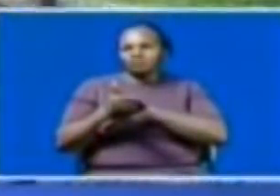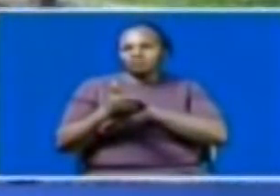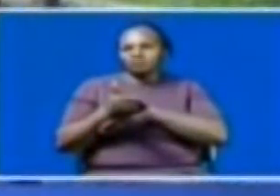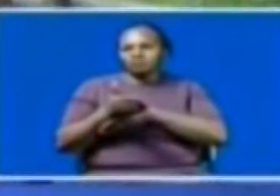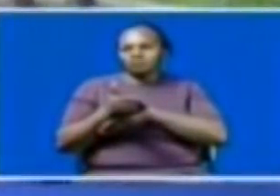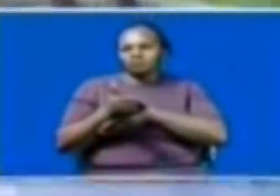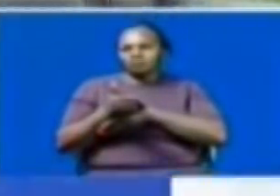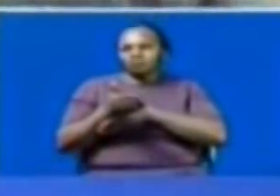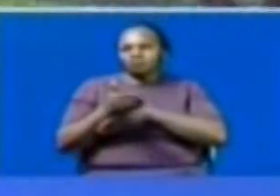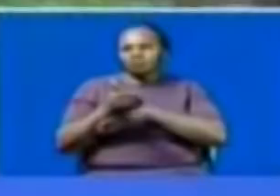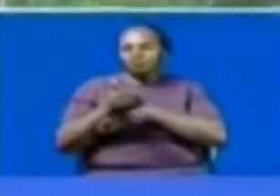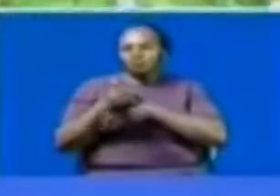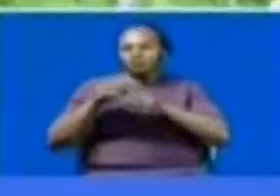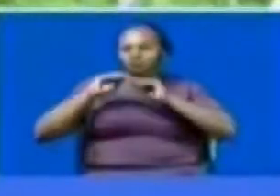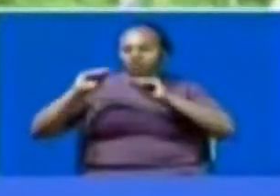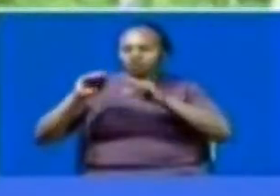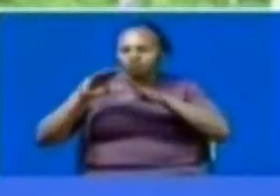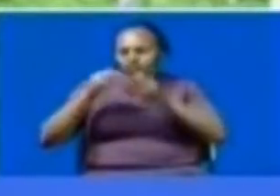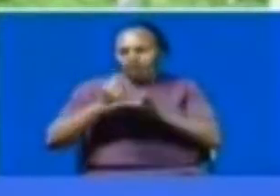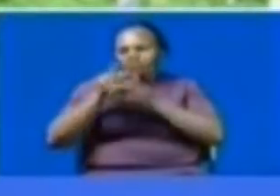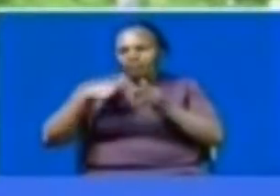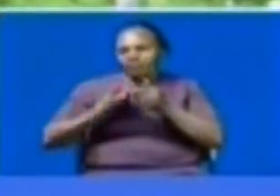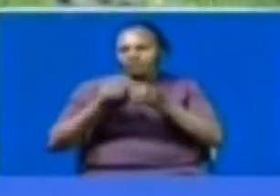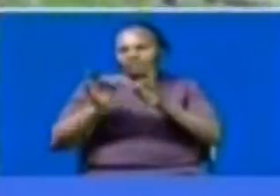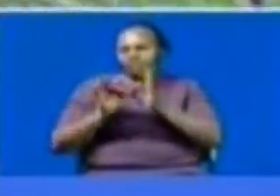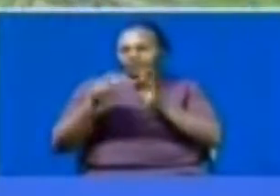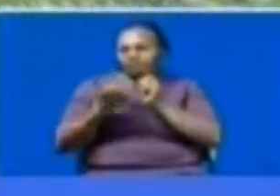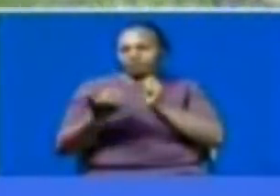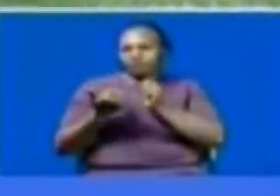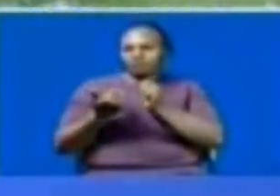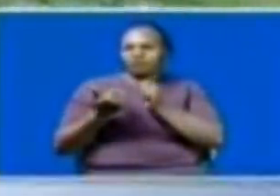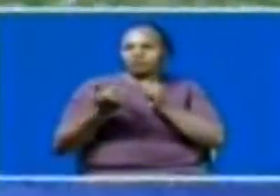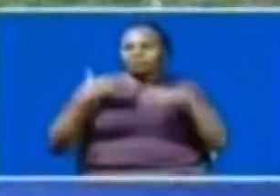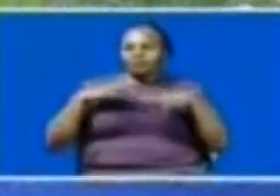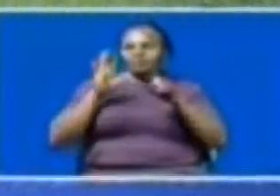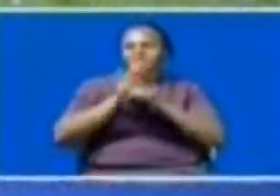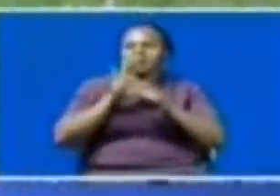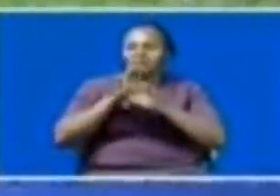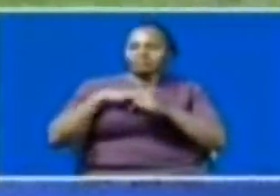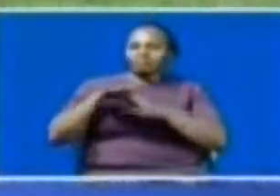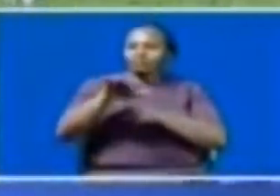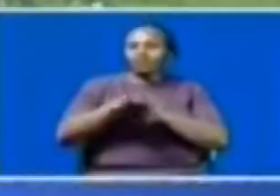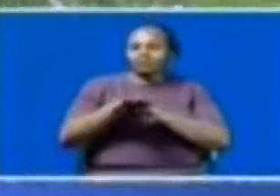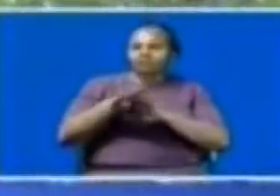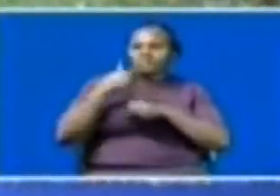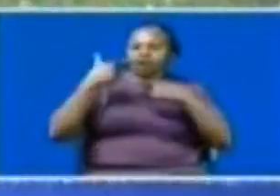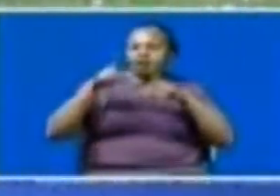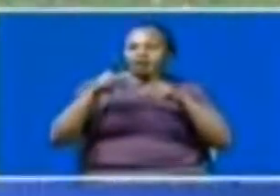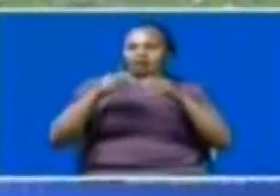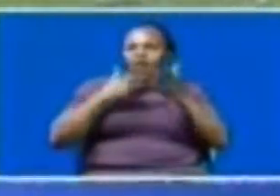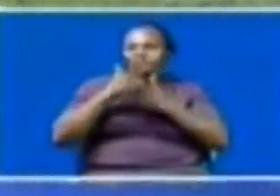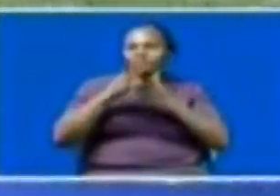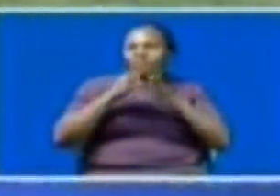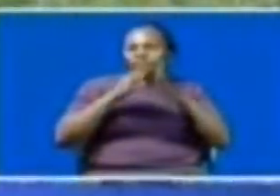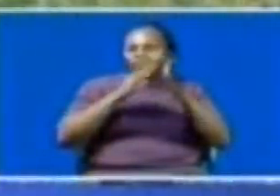na mishiri. Kushwamesha watoto na sisi ata tunasaidika. She is among a number of local residents allowed through the